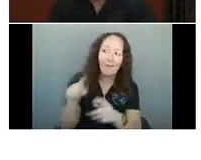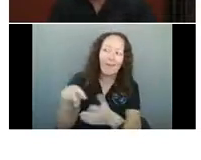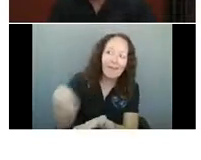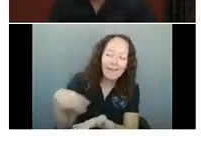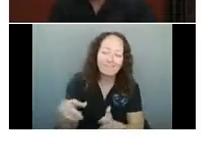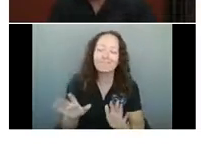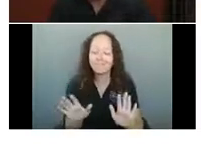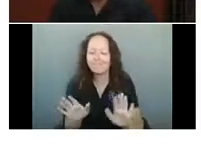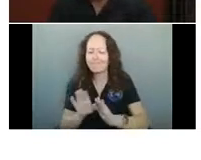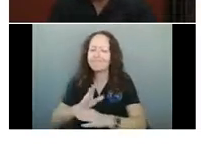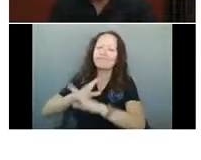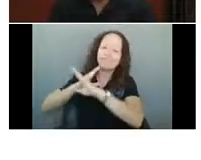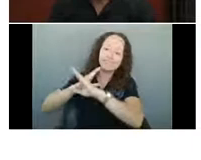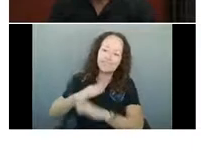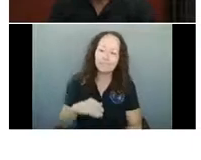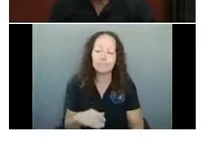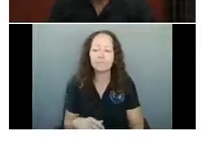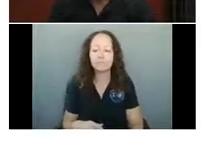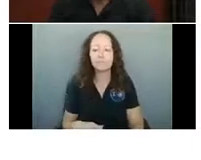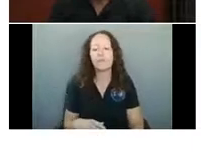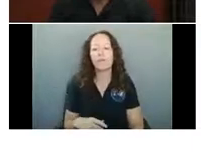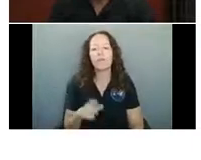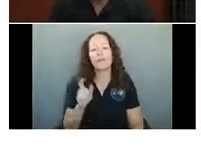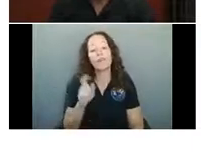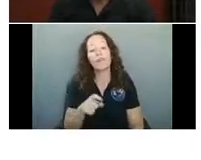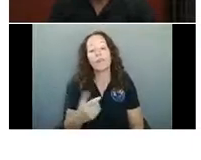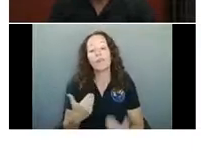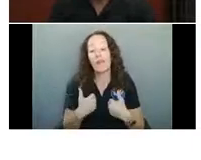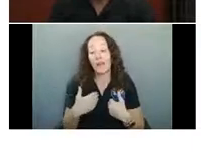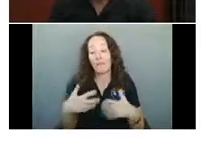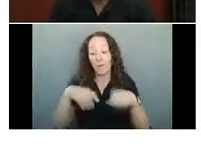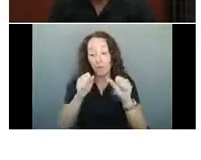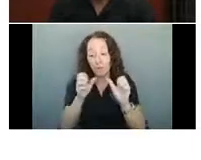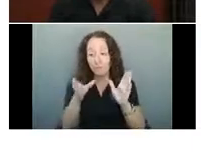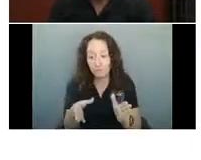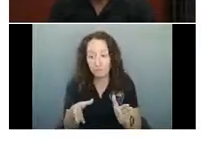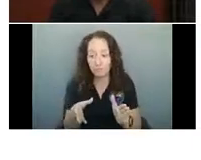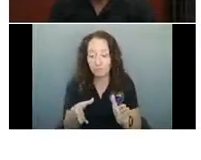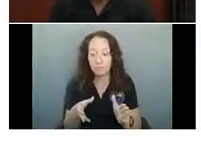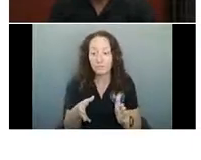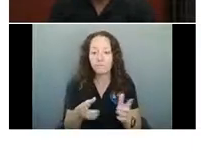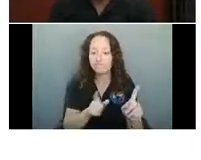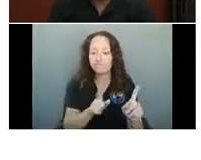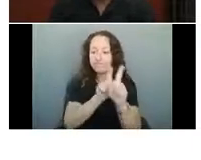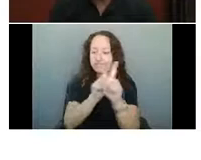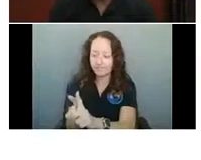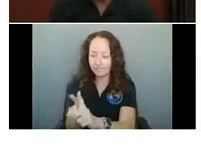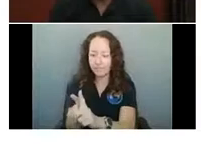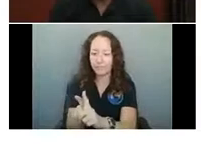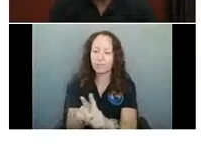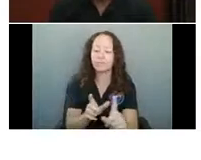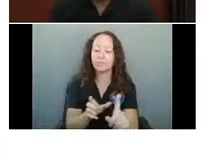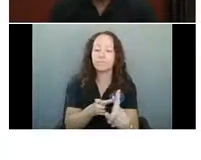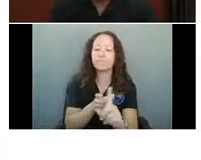there should be a hostess that seating people that you shouldn't have. I think I mentioned groups larger than 10.